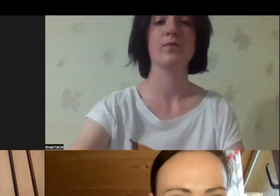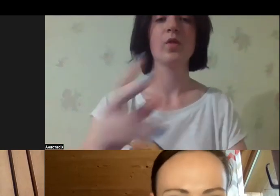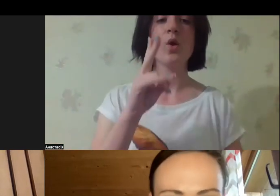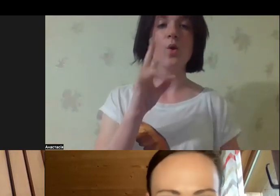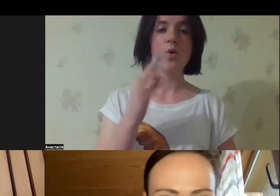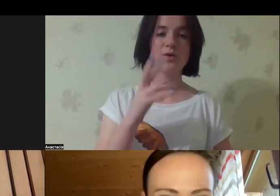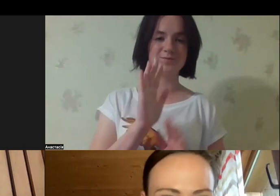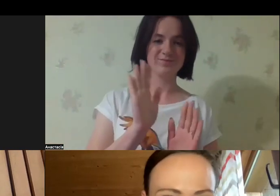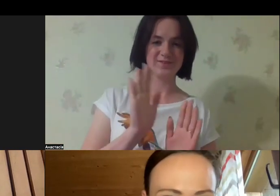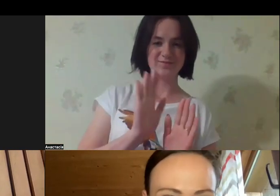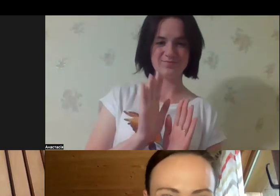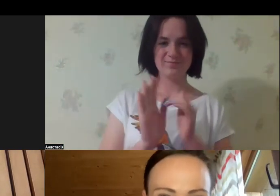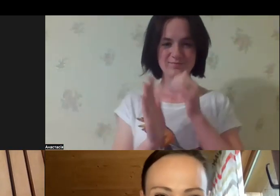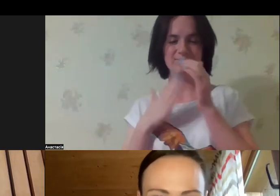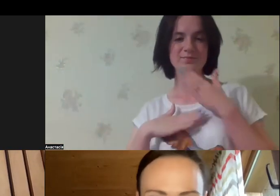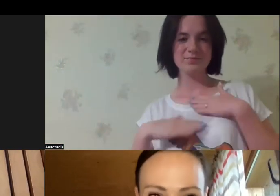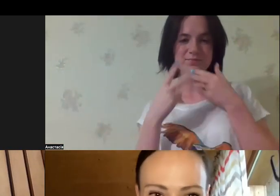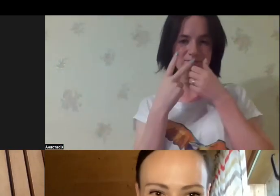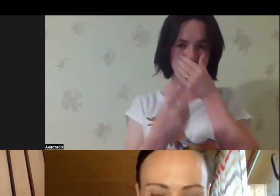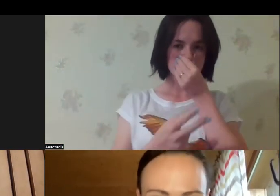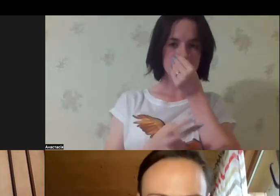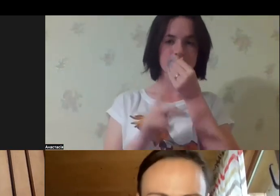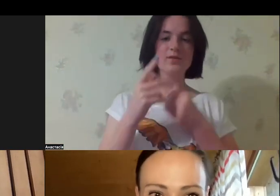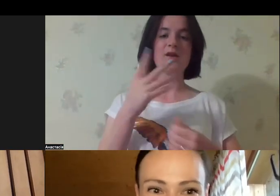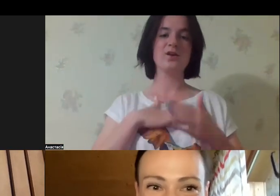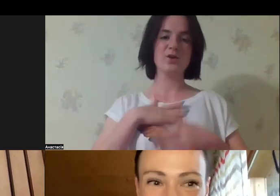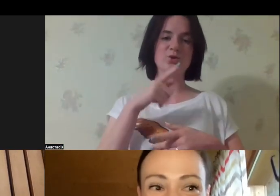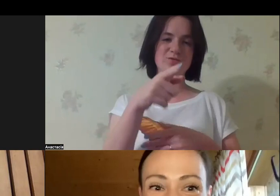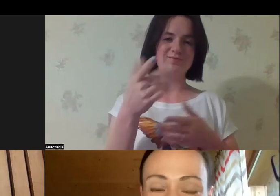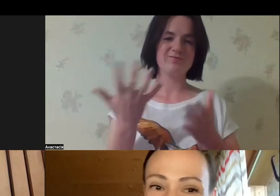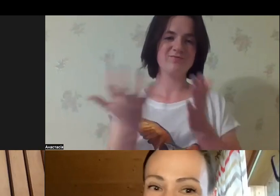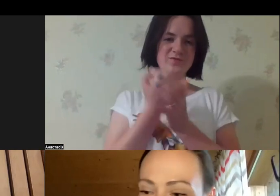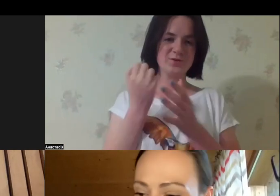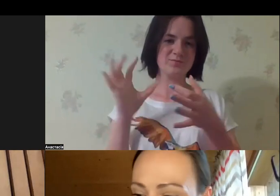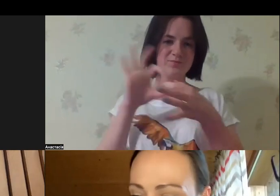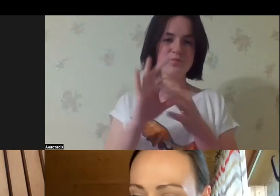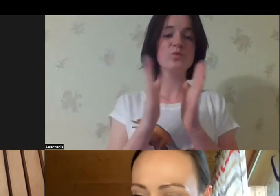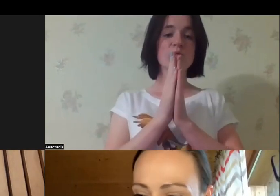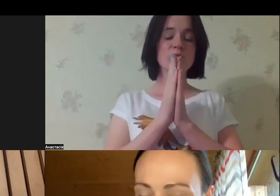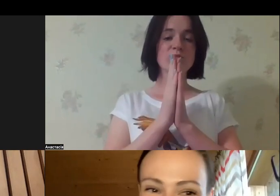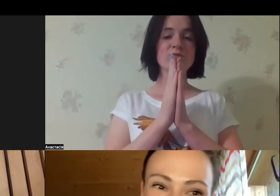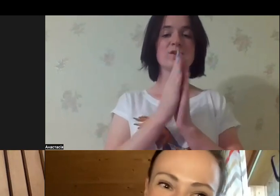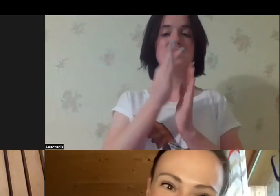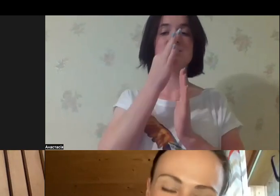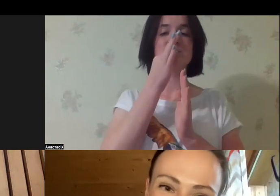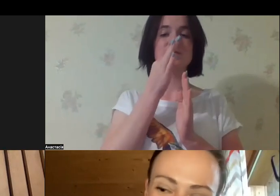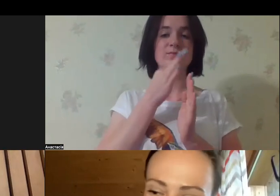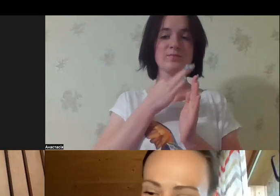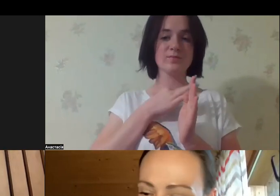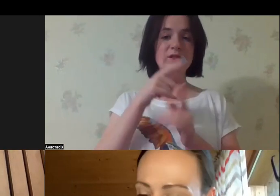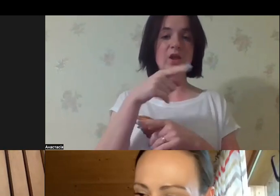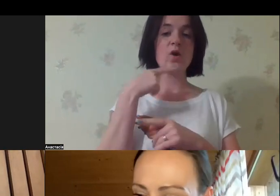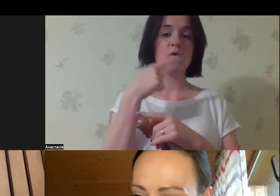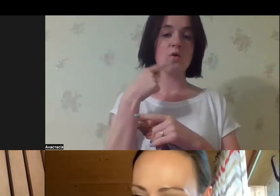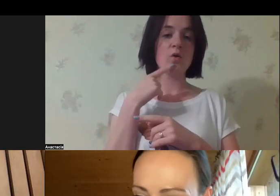Helena, would you like to add something? Hi, hello. I'm happy to see you. I'm happy that you managed to join